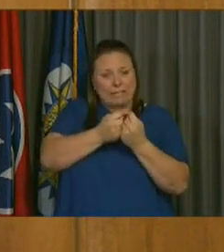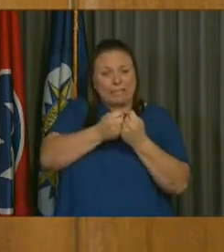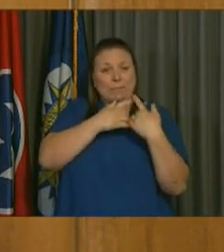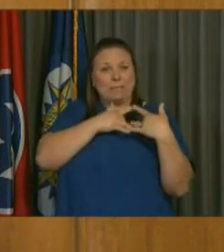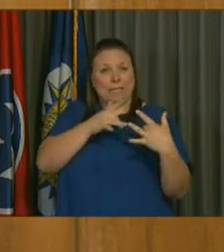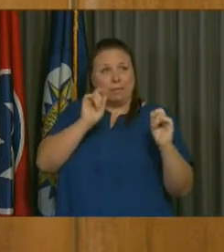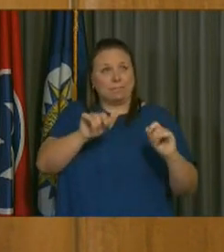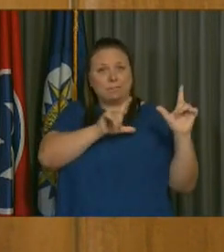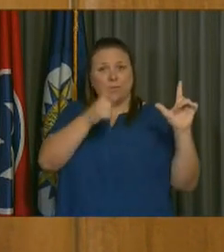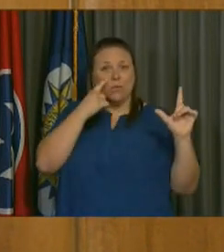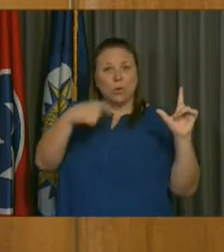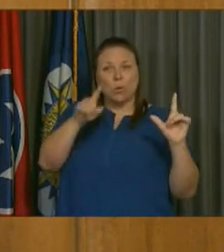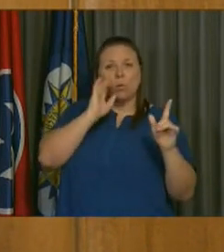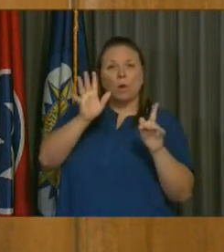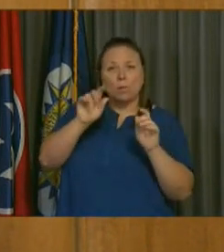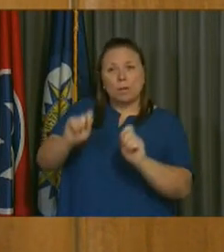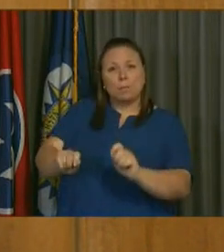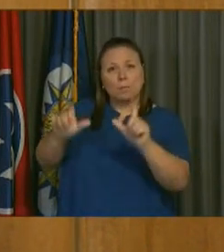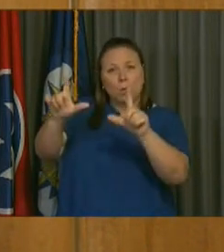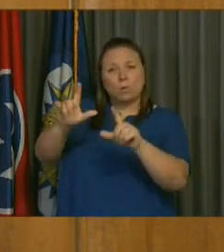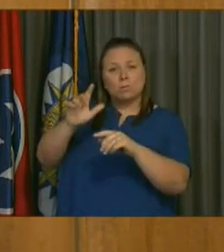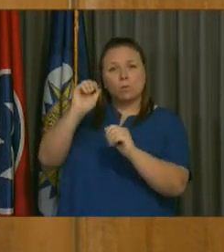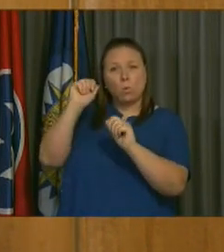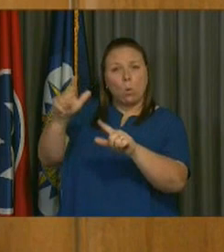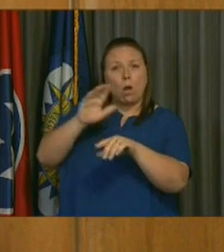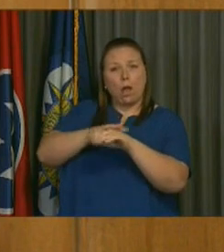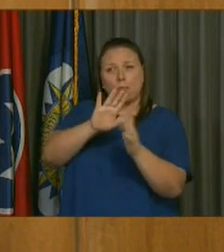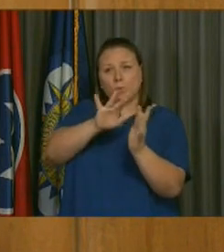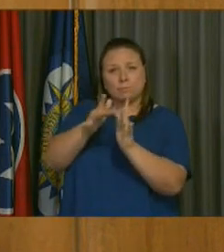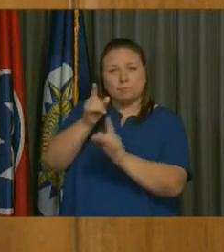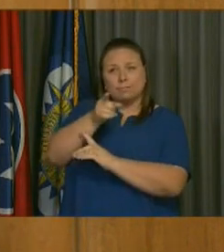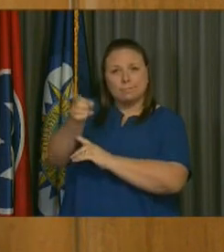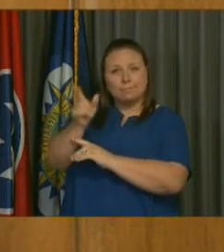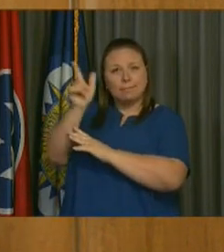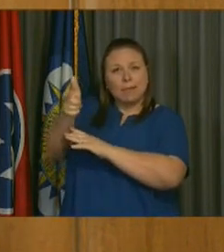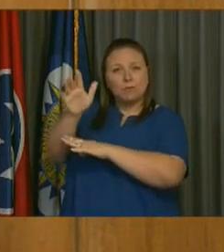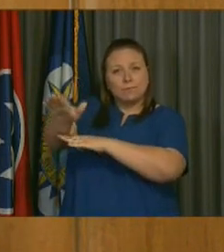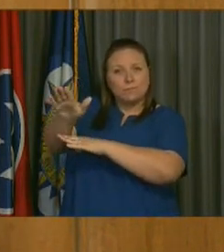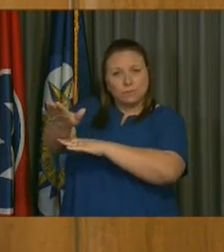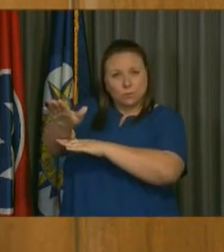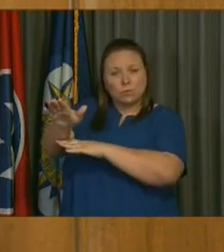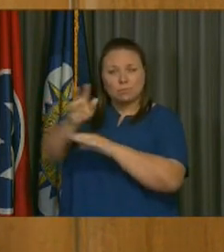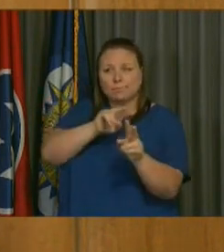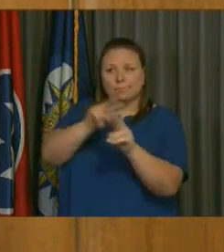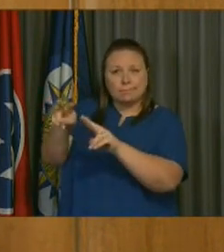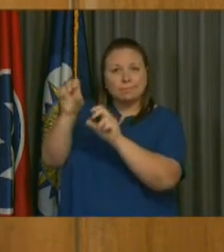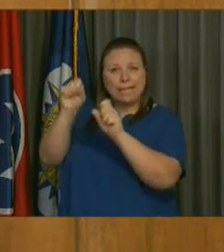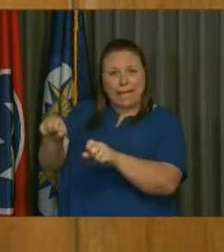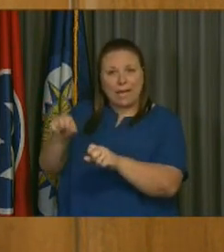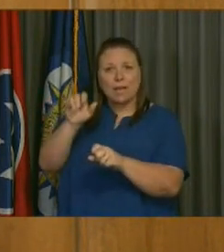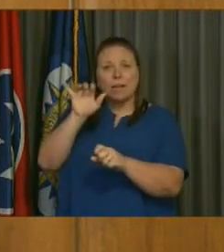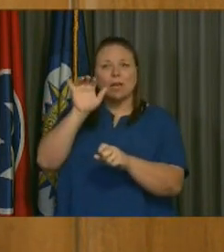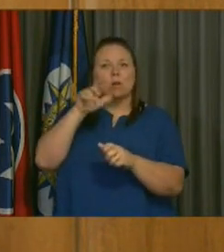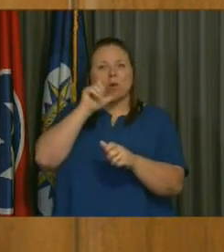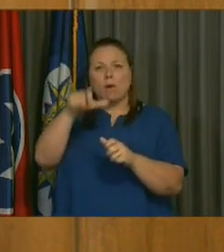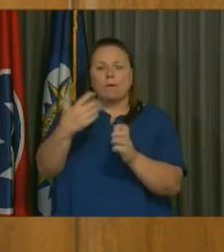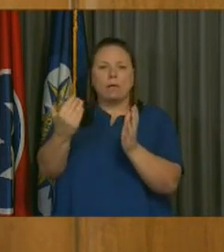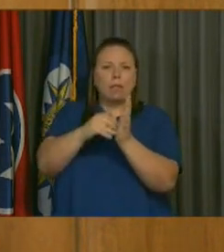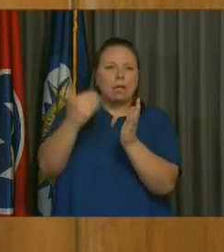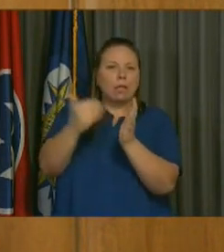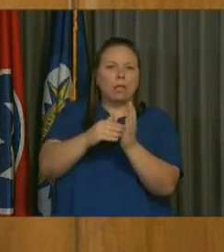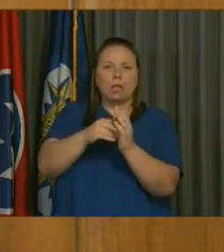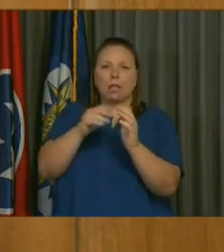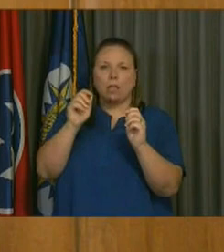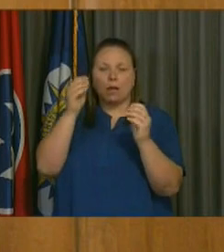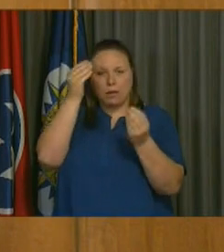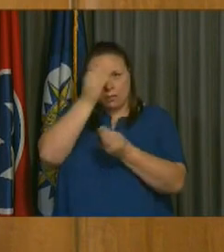together. We will be posting all of those to our website a little bit later today, that way we can avoid the information overload really here